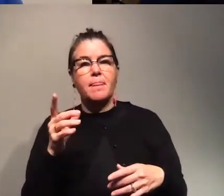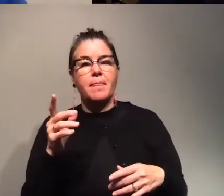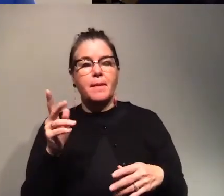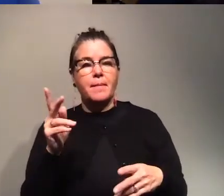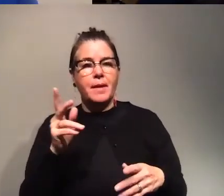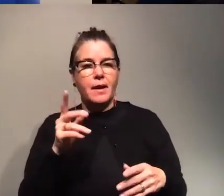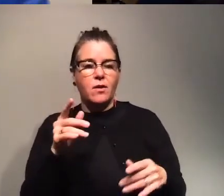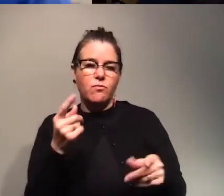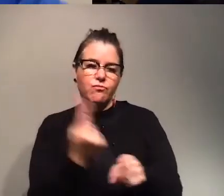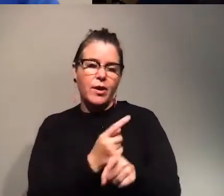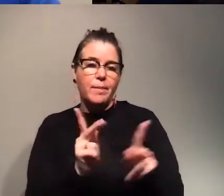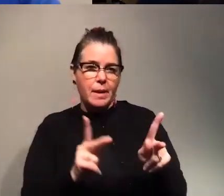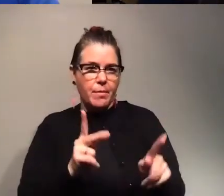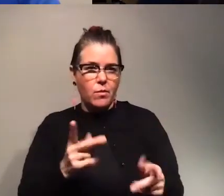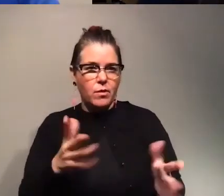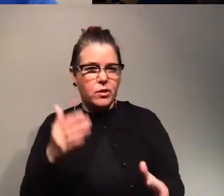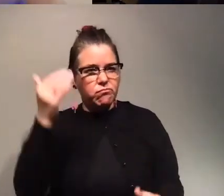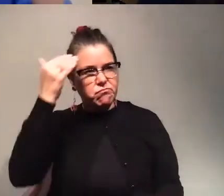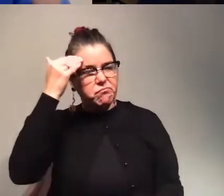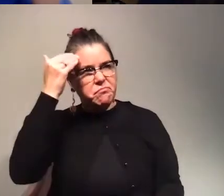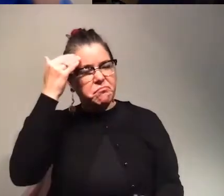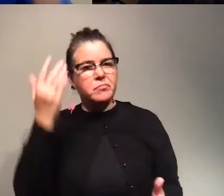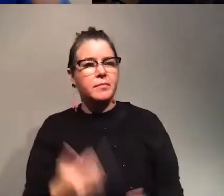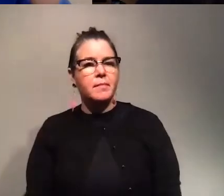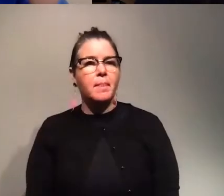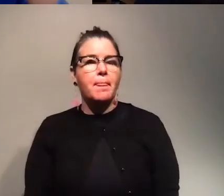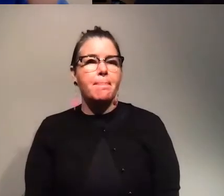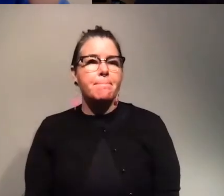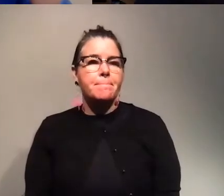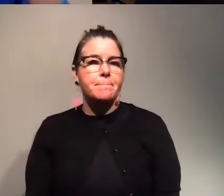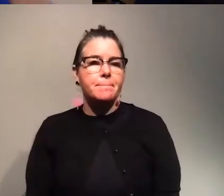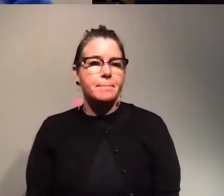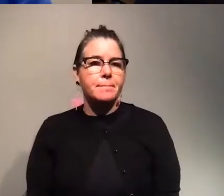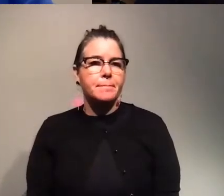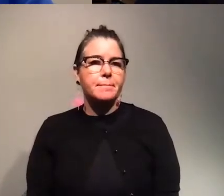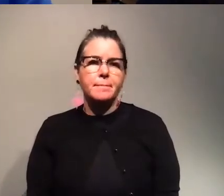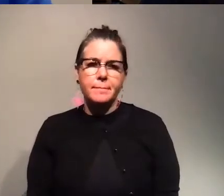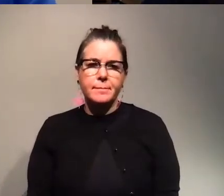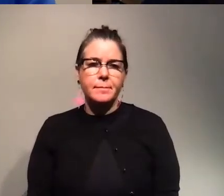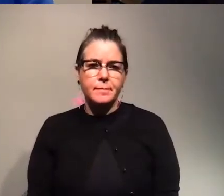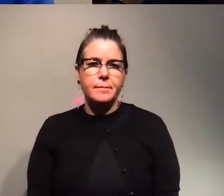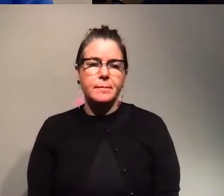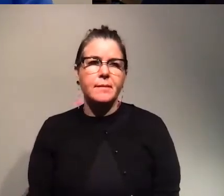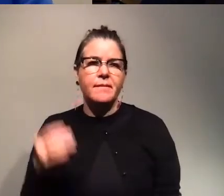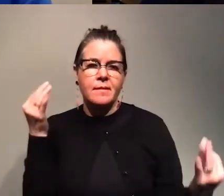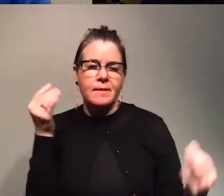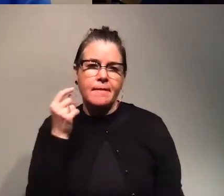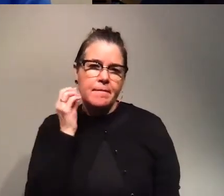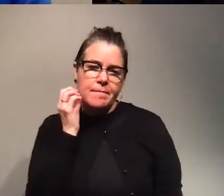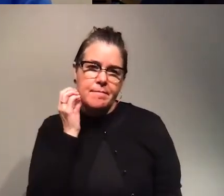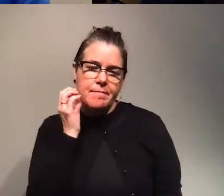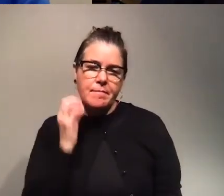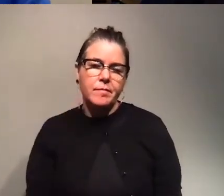of any plant viruses and diseases well yeah let me think i mean